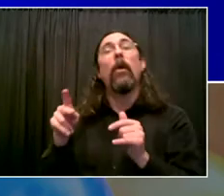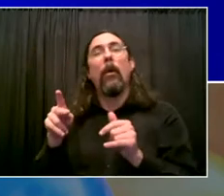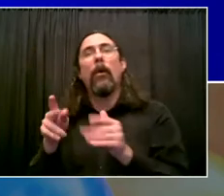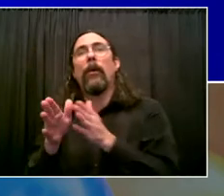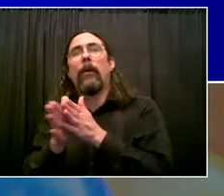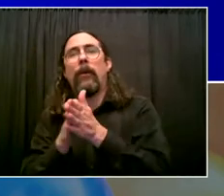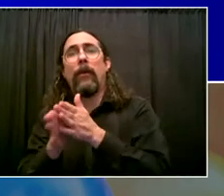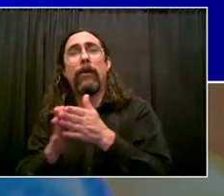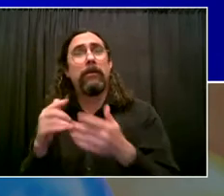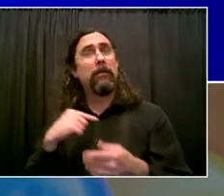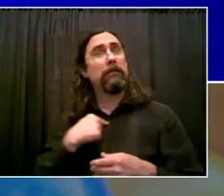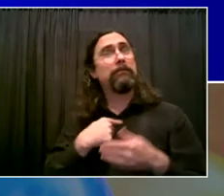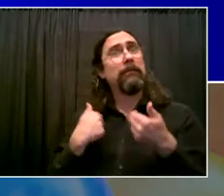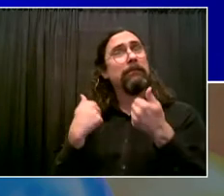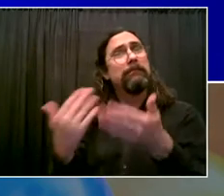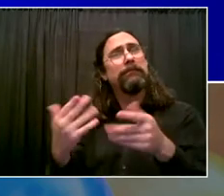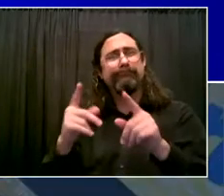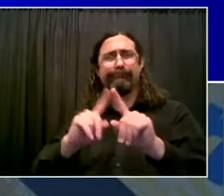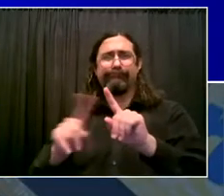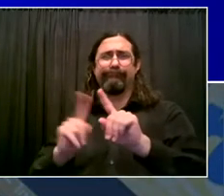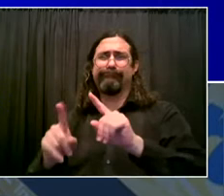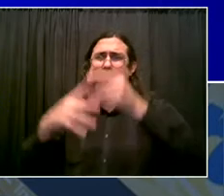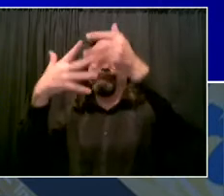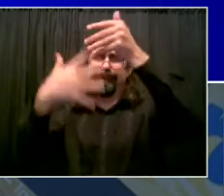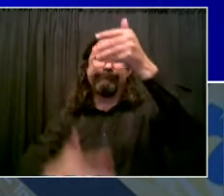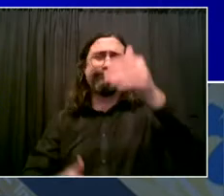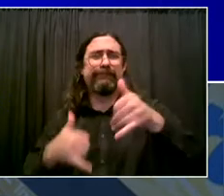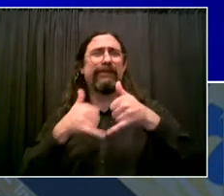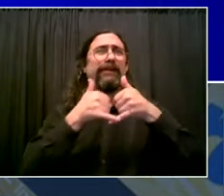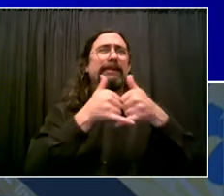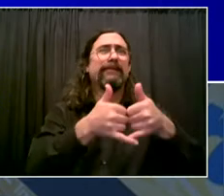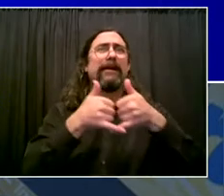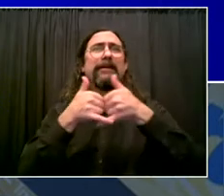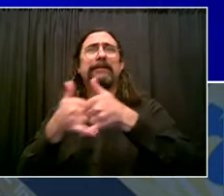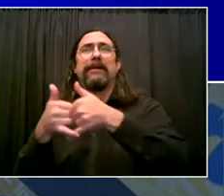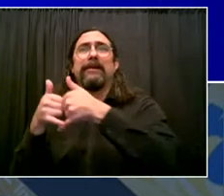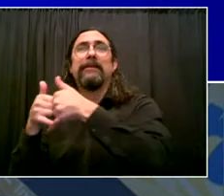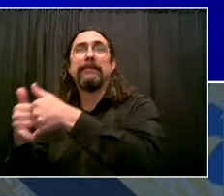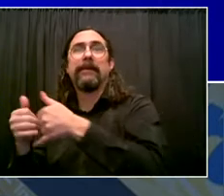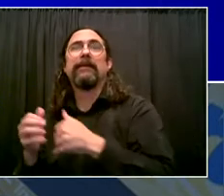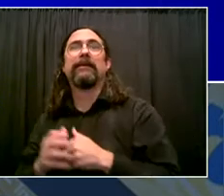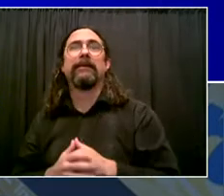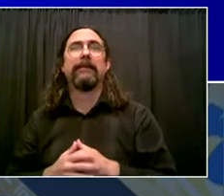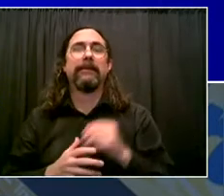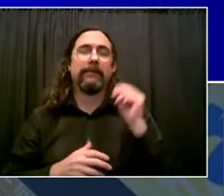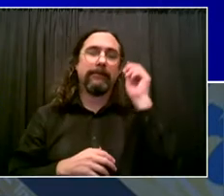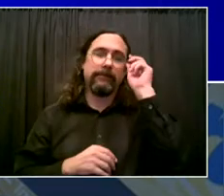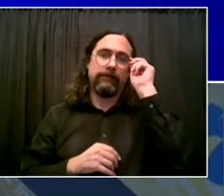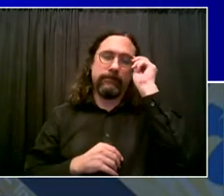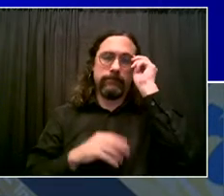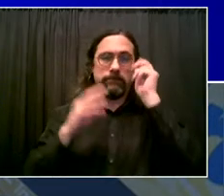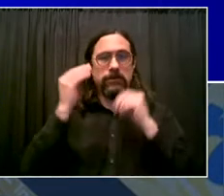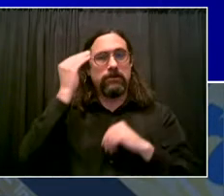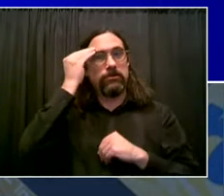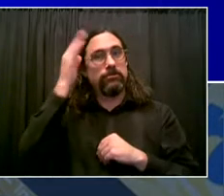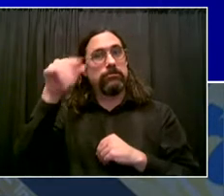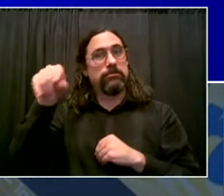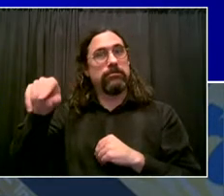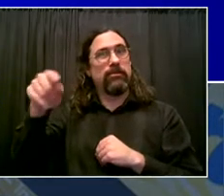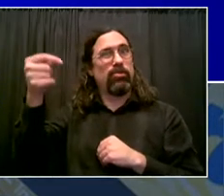more winners this coming Thursday. But now this week's prizes. So if you're out there, haven't decided yet to get vaccinated, but you're interested,